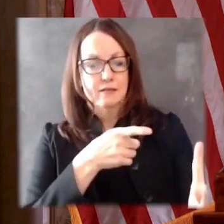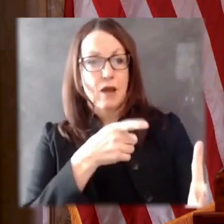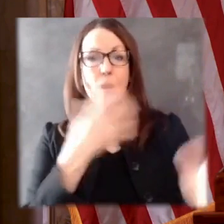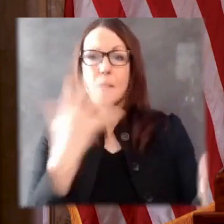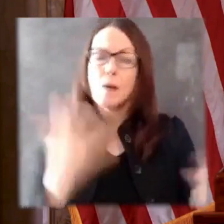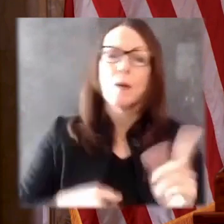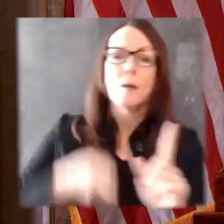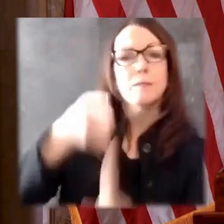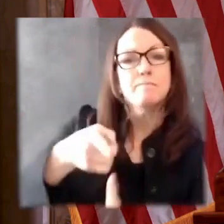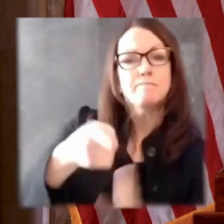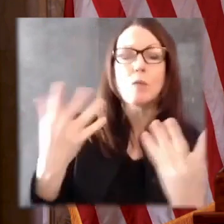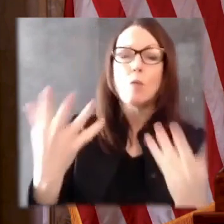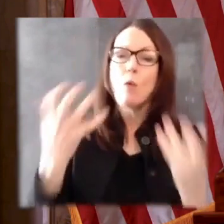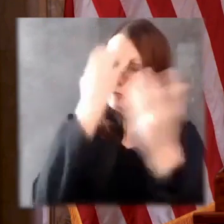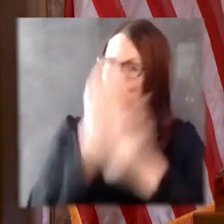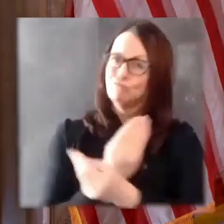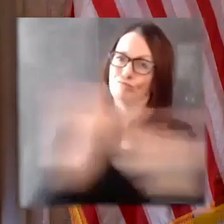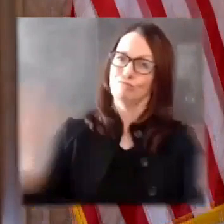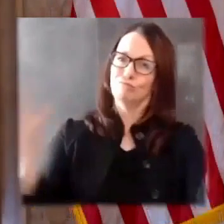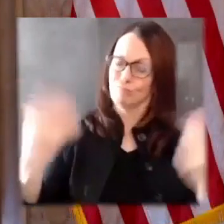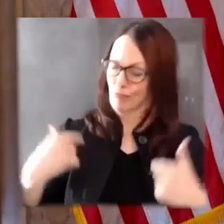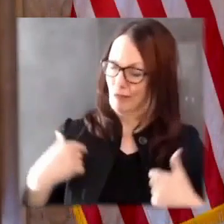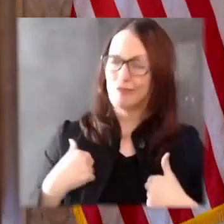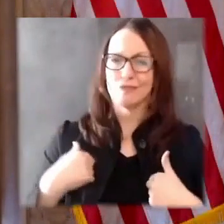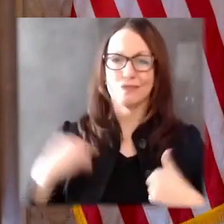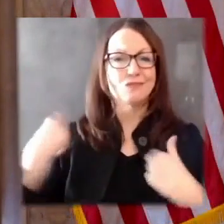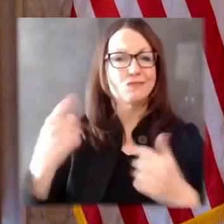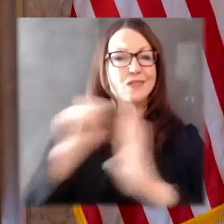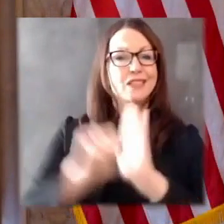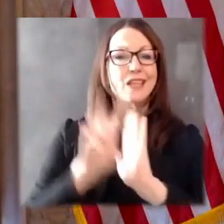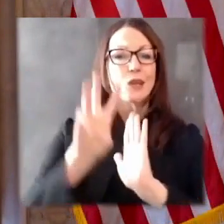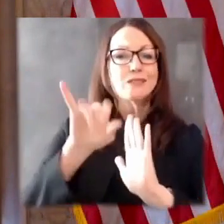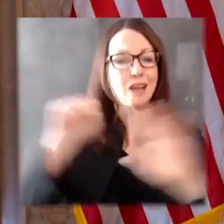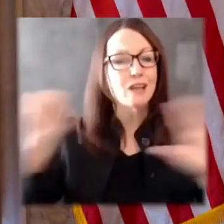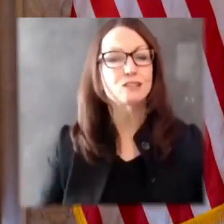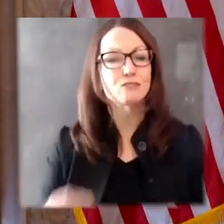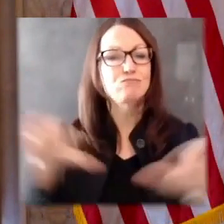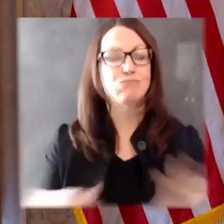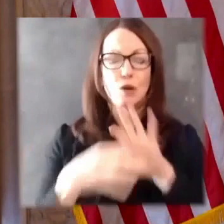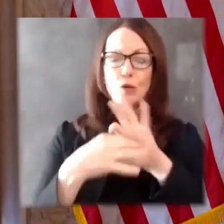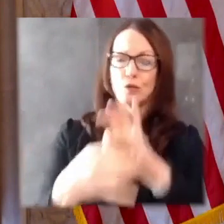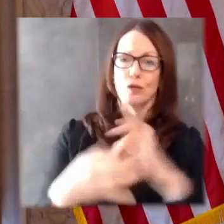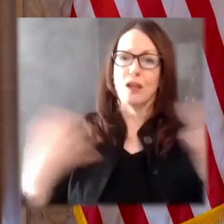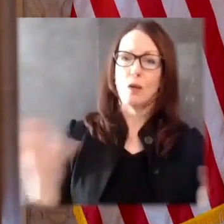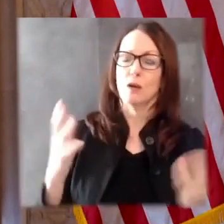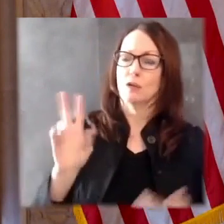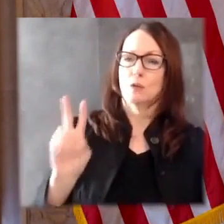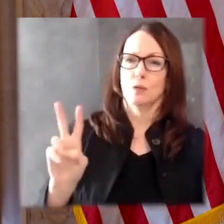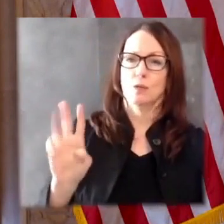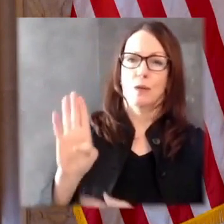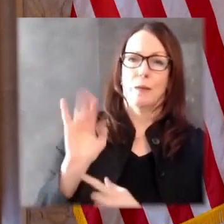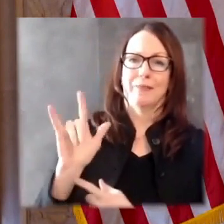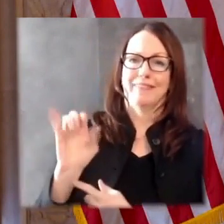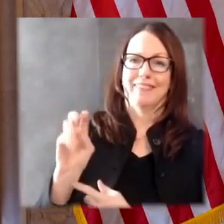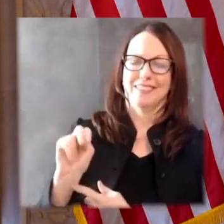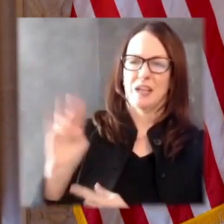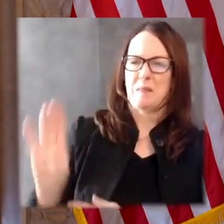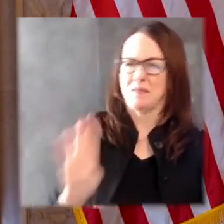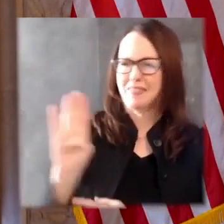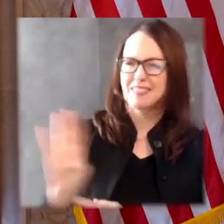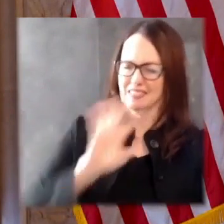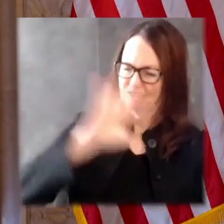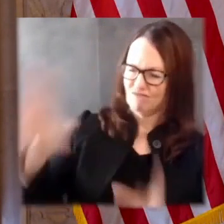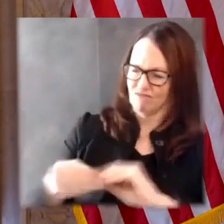billion in our state's response. We distributed more than 26 million pieces of PPE and sanitizing supplies